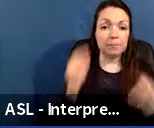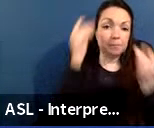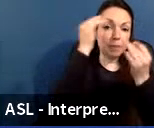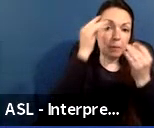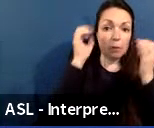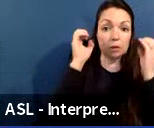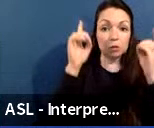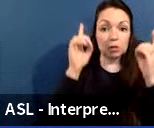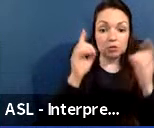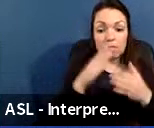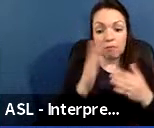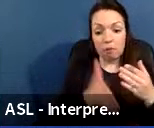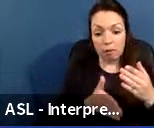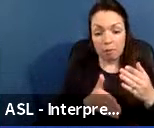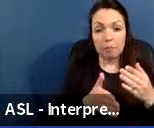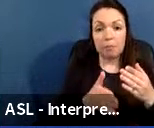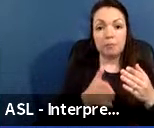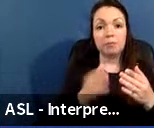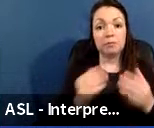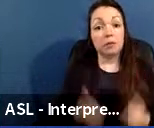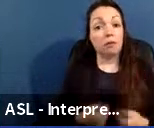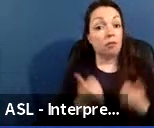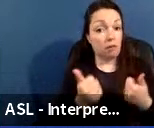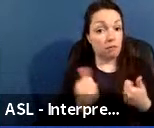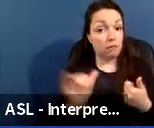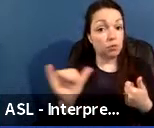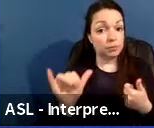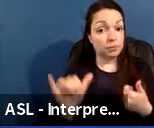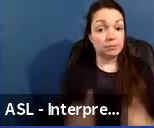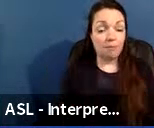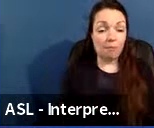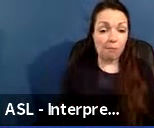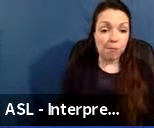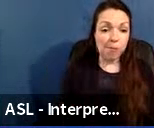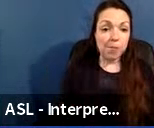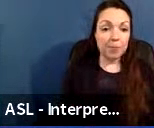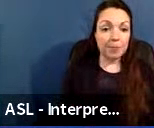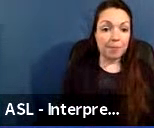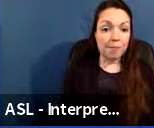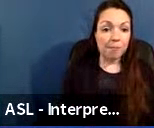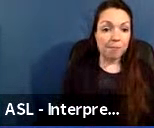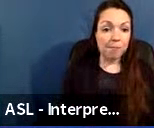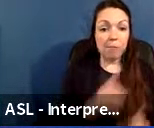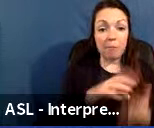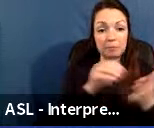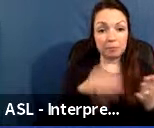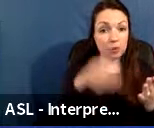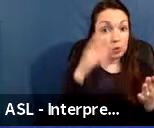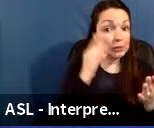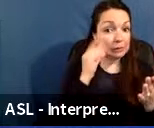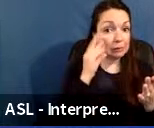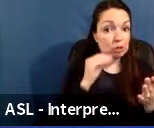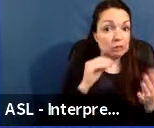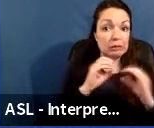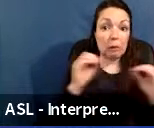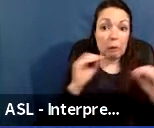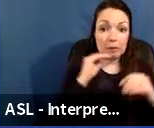outcomes, but then also life outcomes as well. And here also the students experiencing homelessness